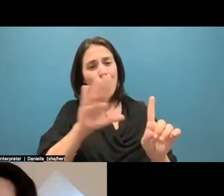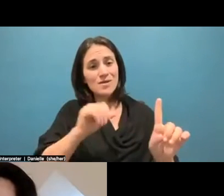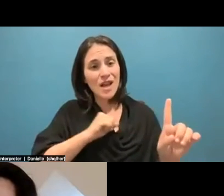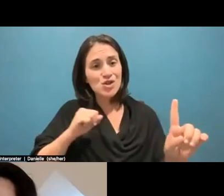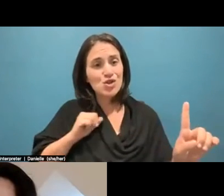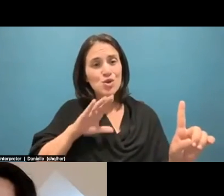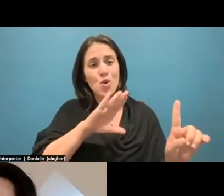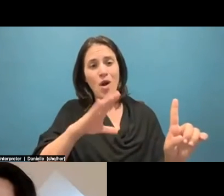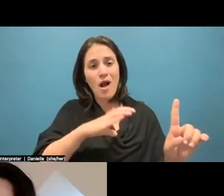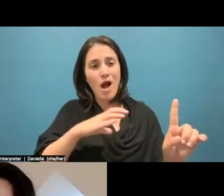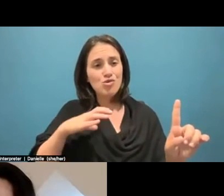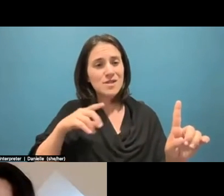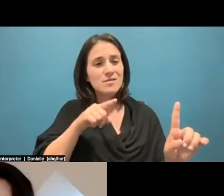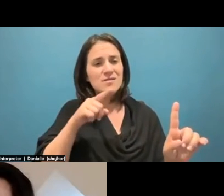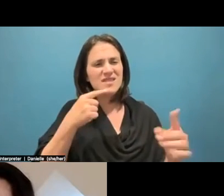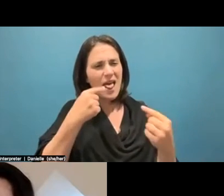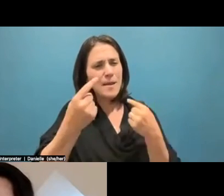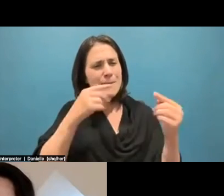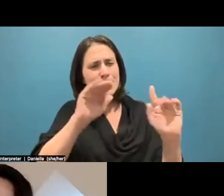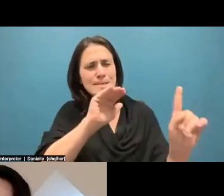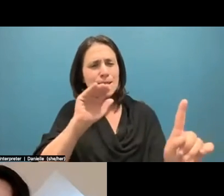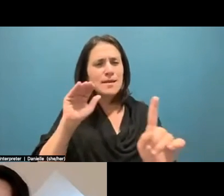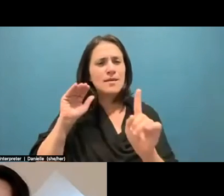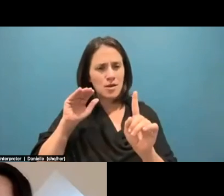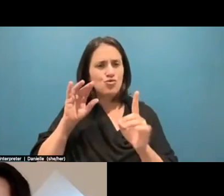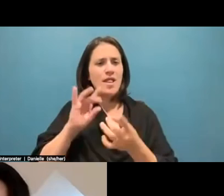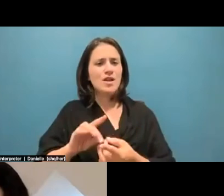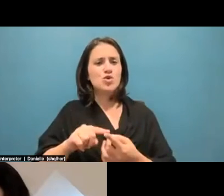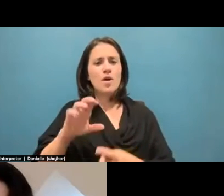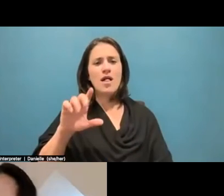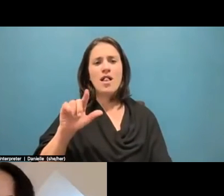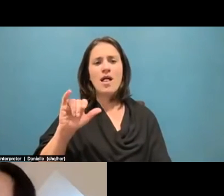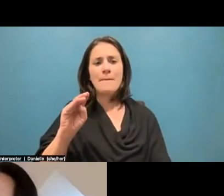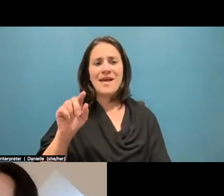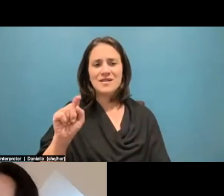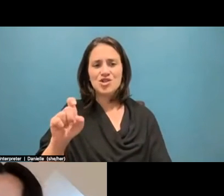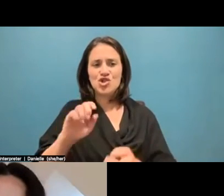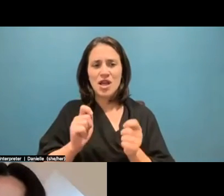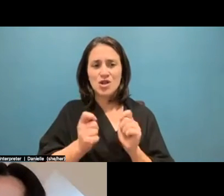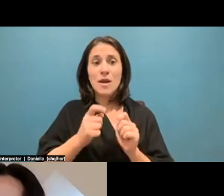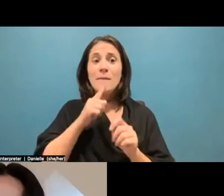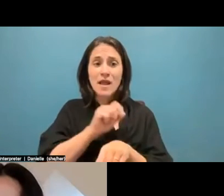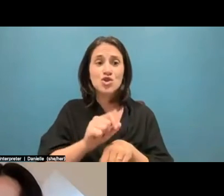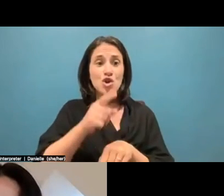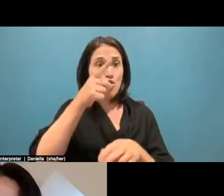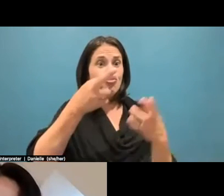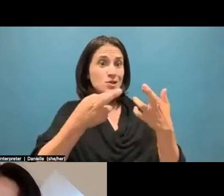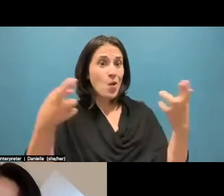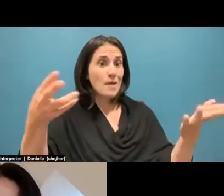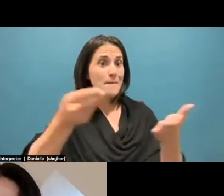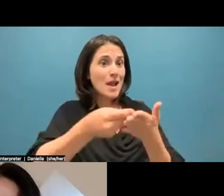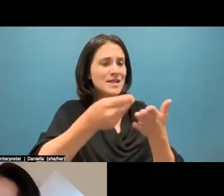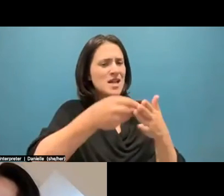uh, about climate change and really making sure that the resources trickle down to the frontline, um, communities,